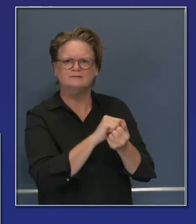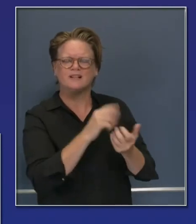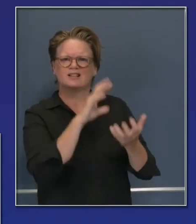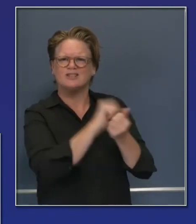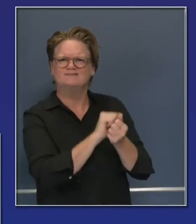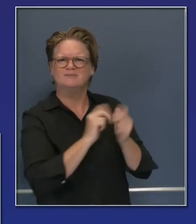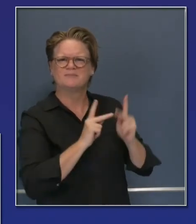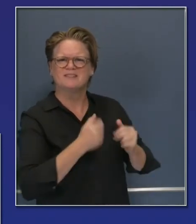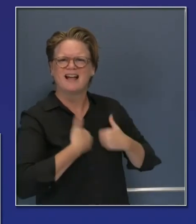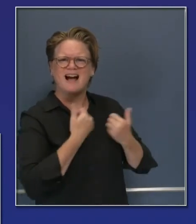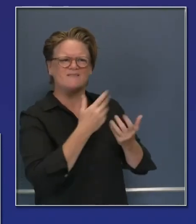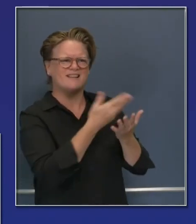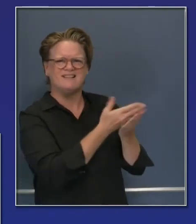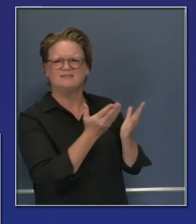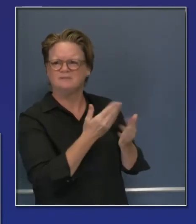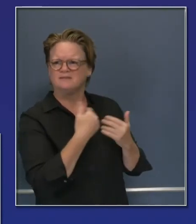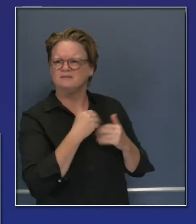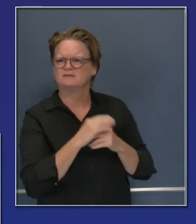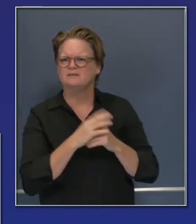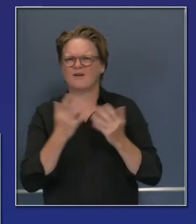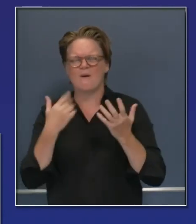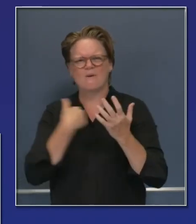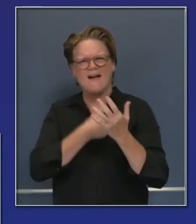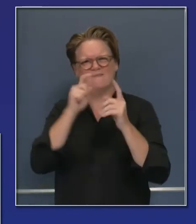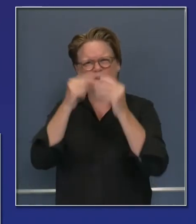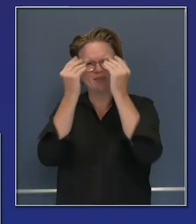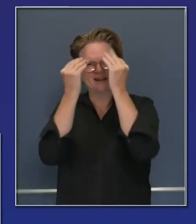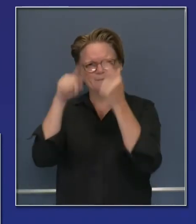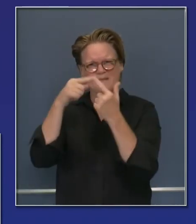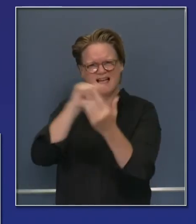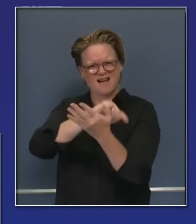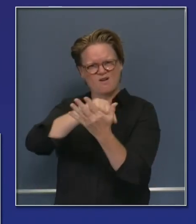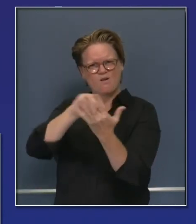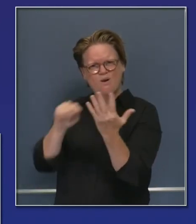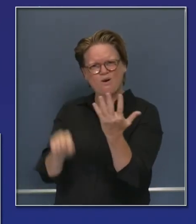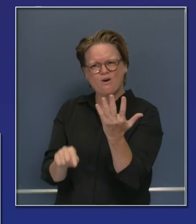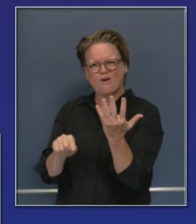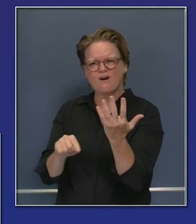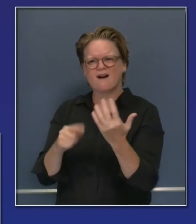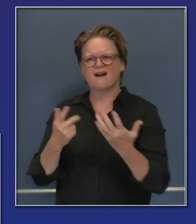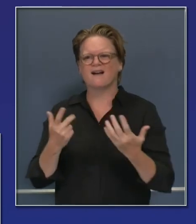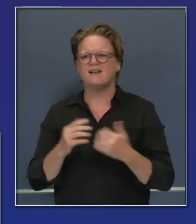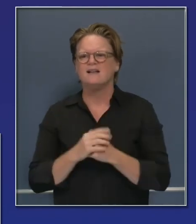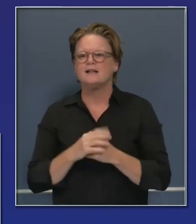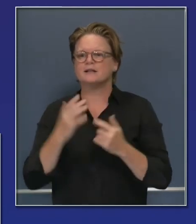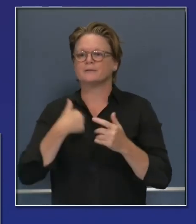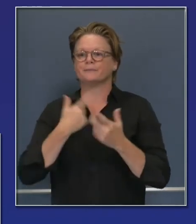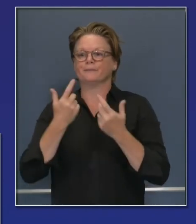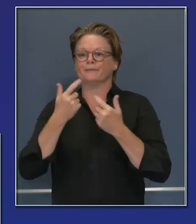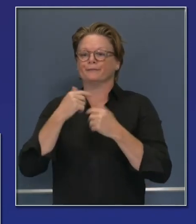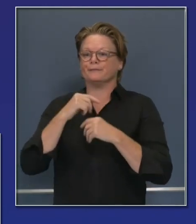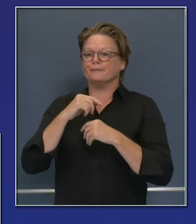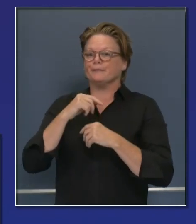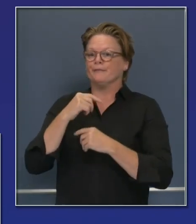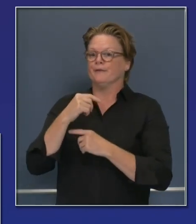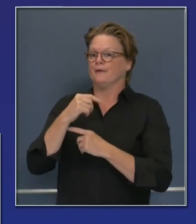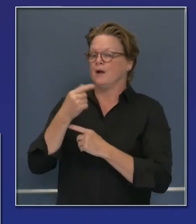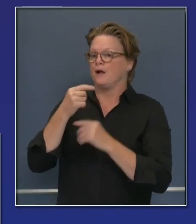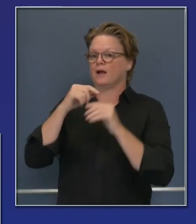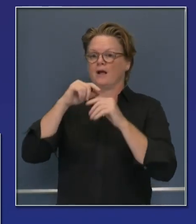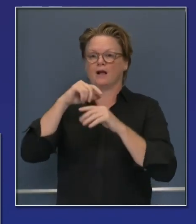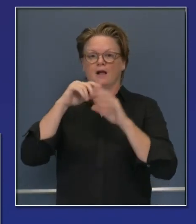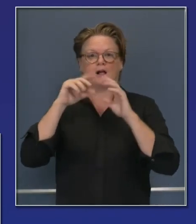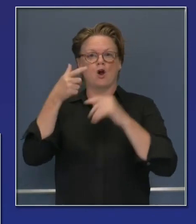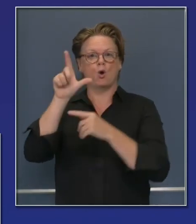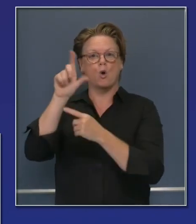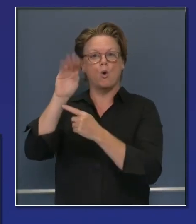be considered as well. But I am not in denial about climate change. As I said the other day, Mother Nature has joined